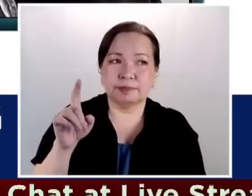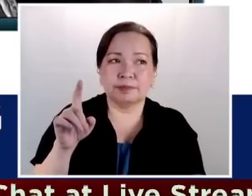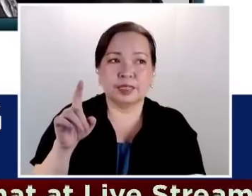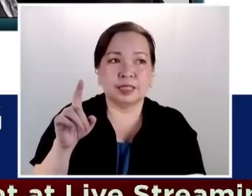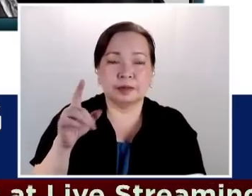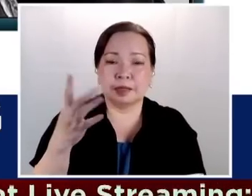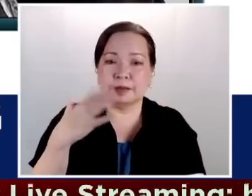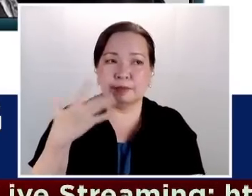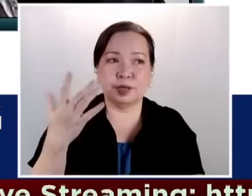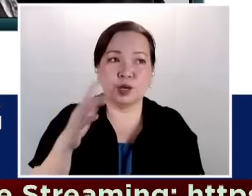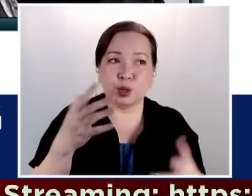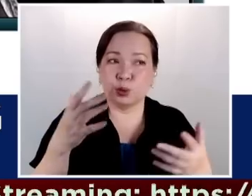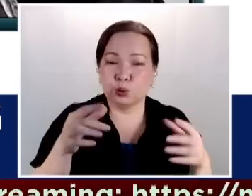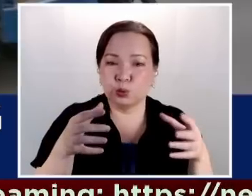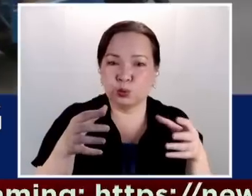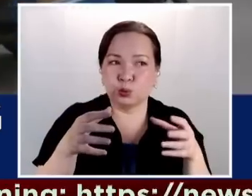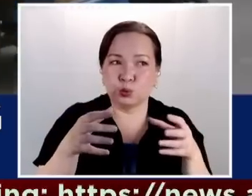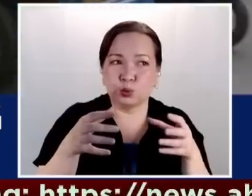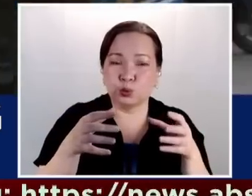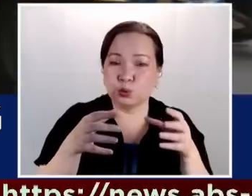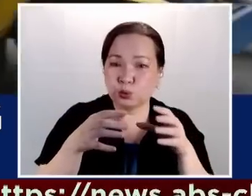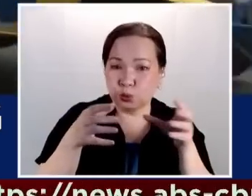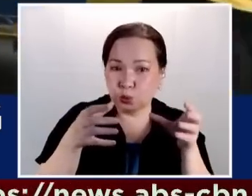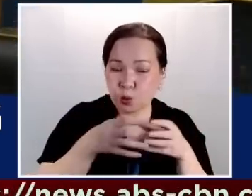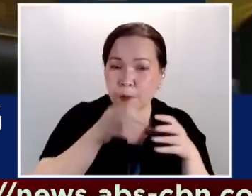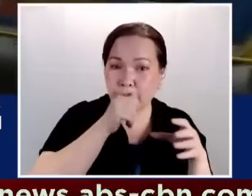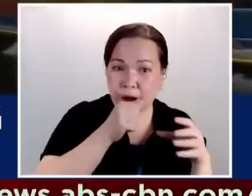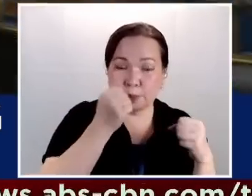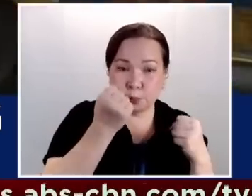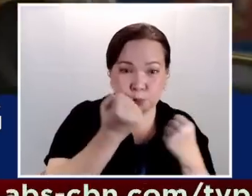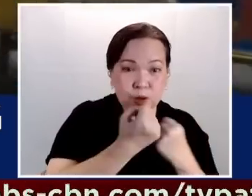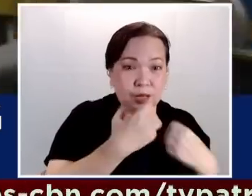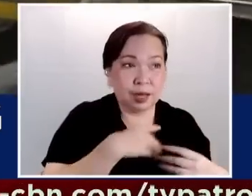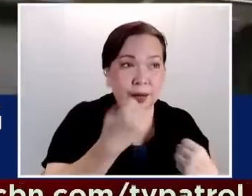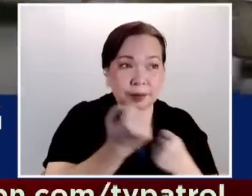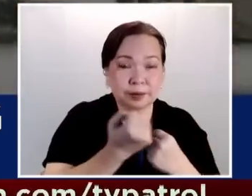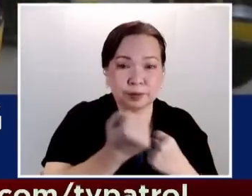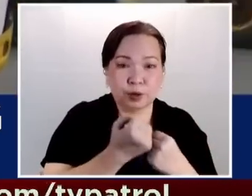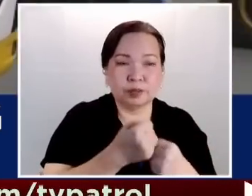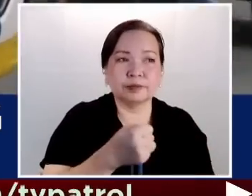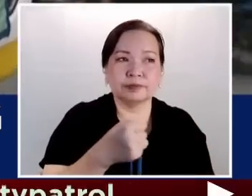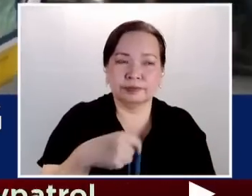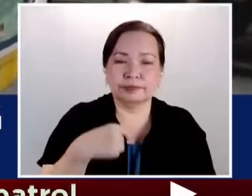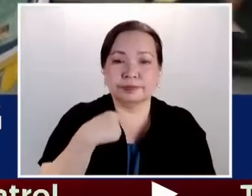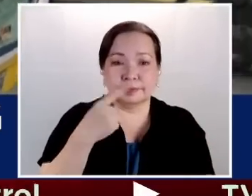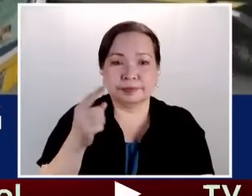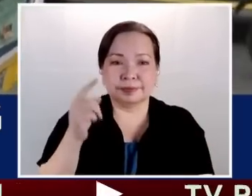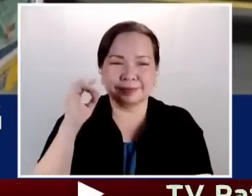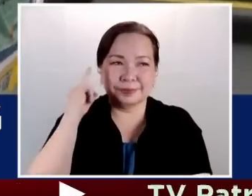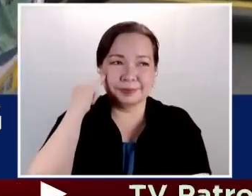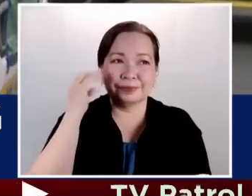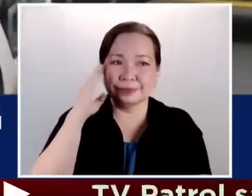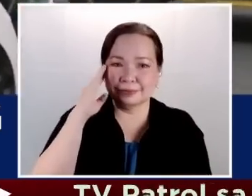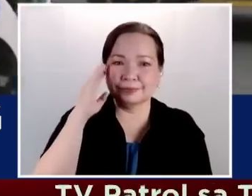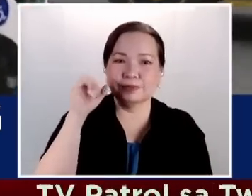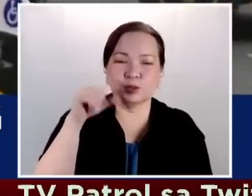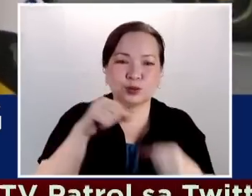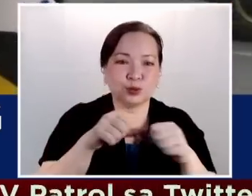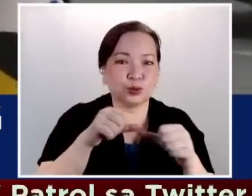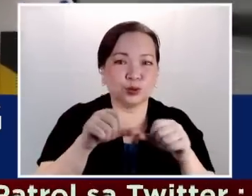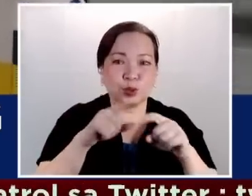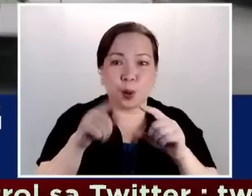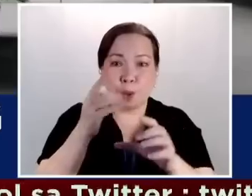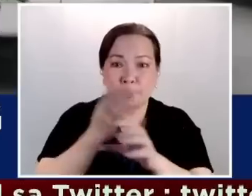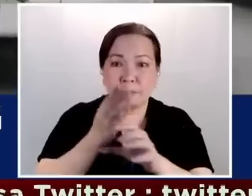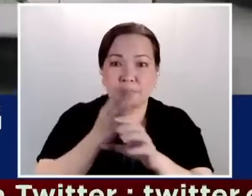sector be interested to operate it. Tiniyak din ni Bautista na dadagdagan pa nila ang mga bus sa EDSA